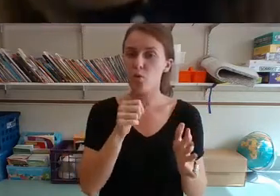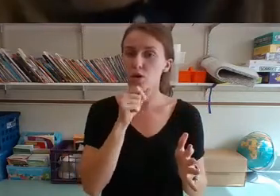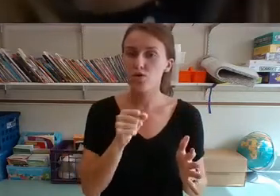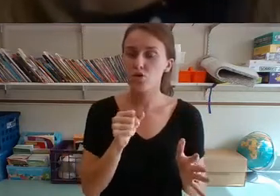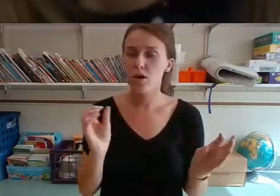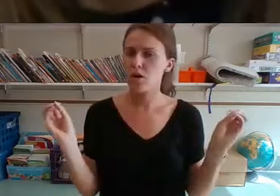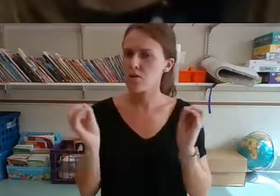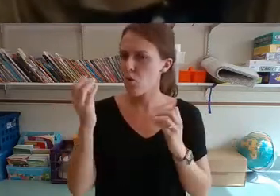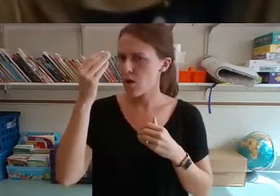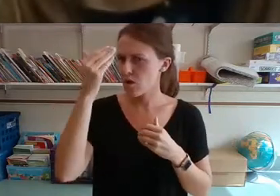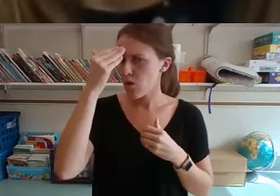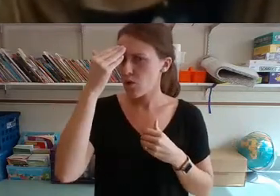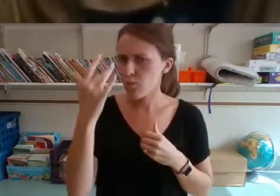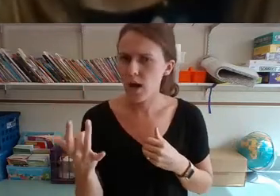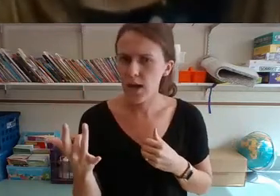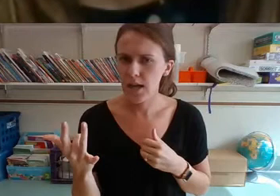just knows why.